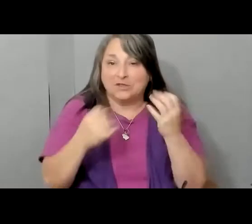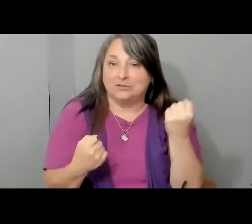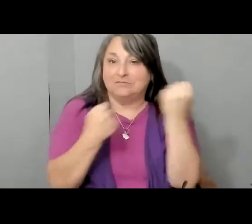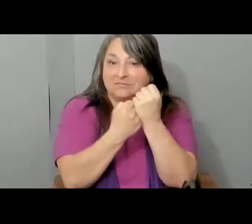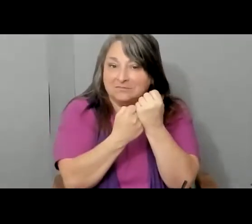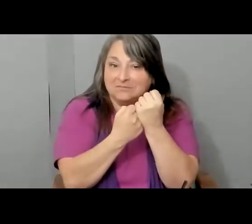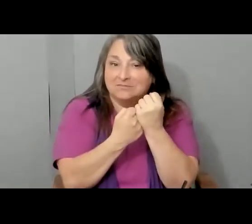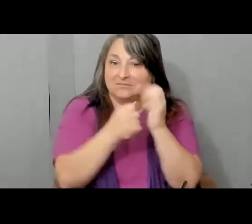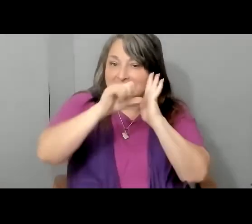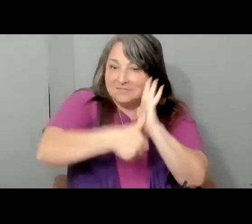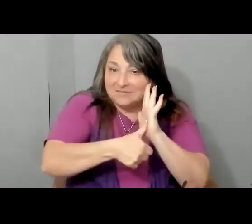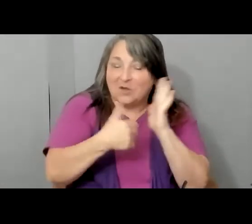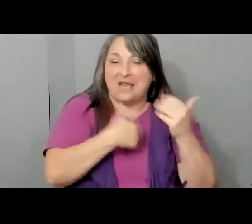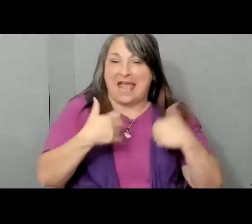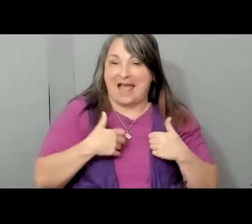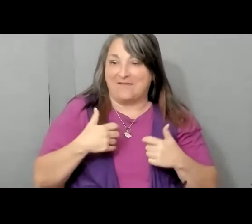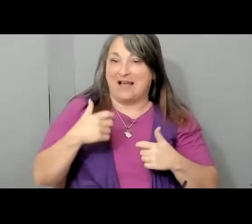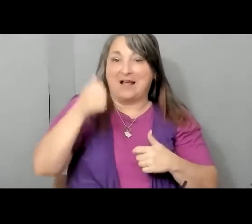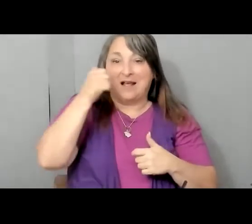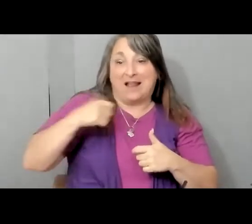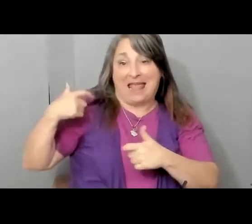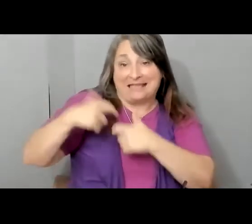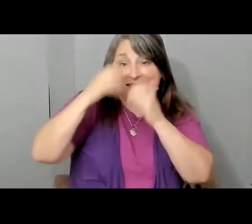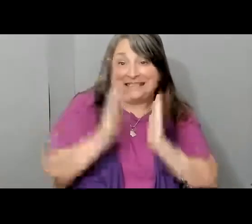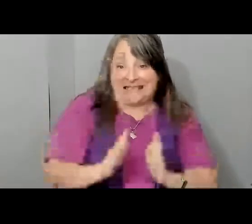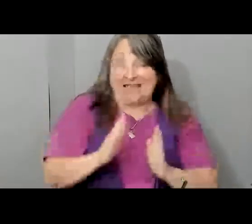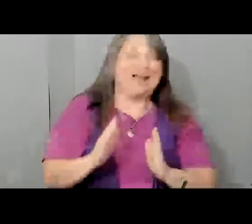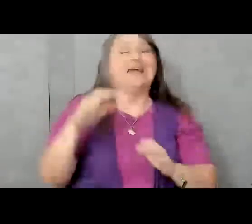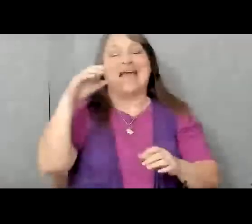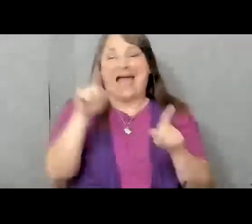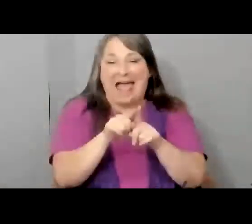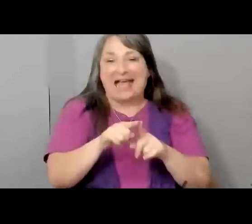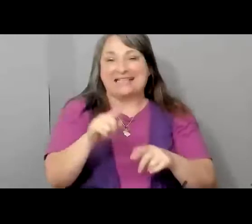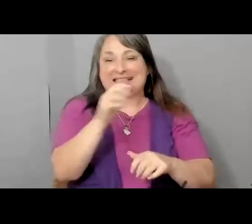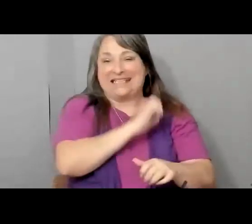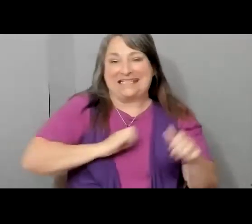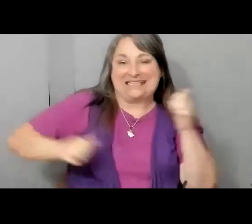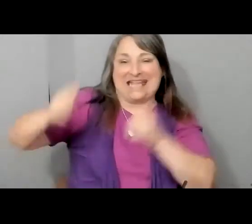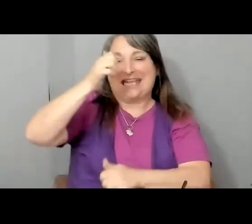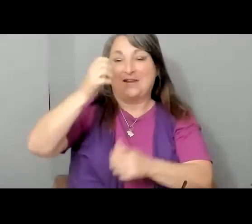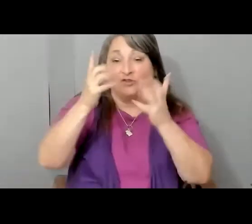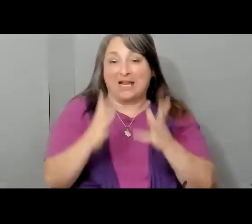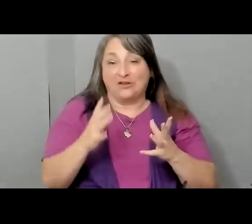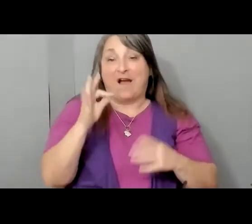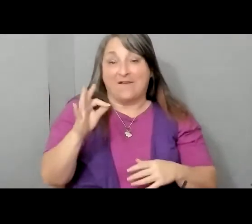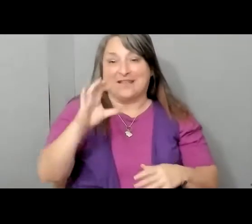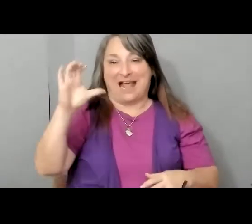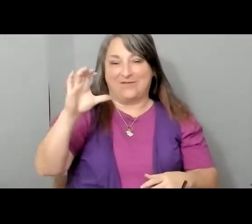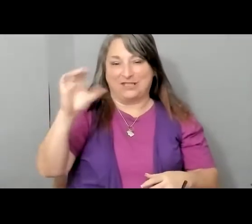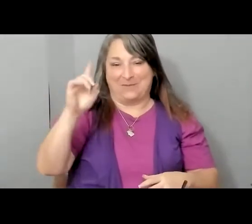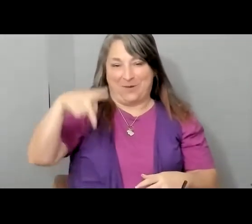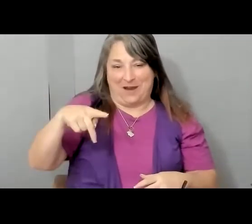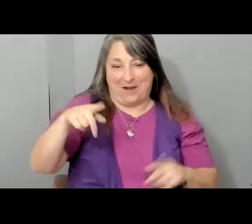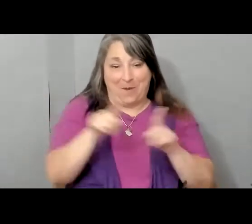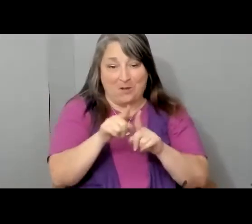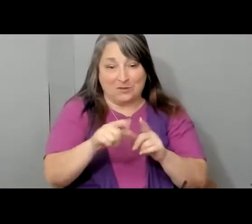serving in the very important role of executive director of the California Democratic Party. I'm also proud that